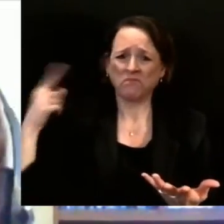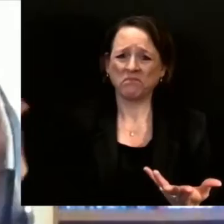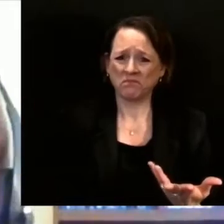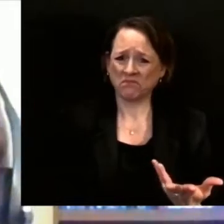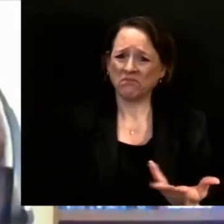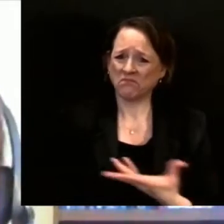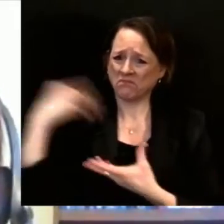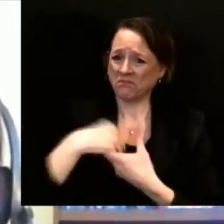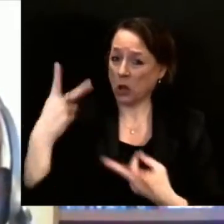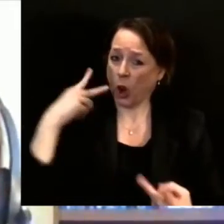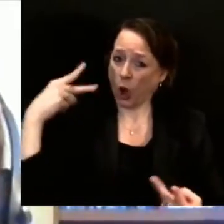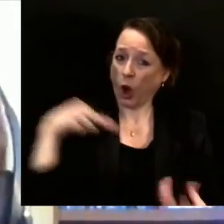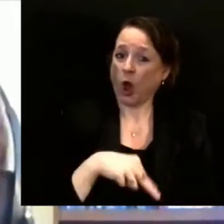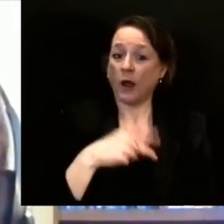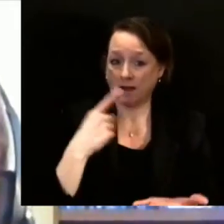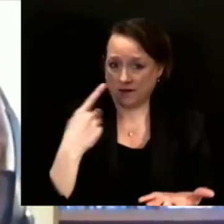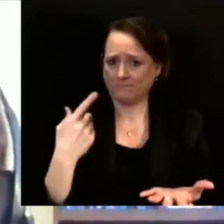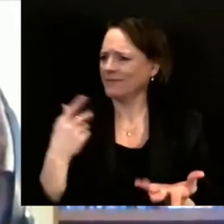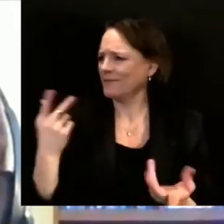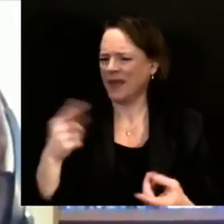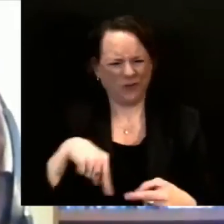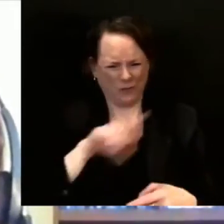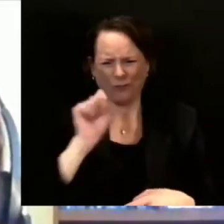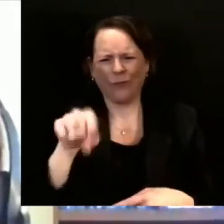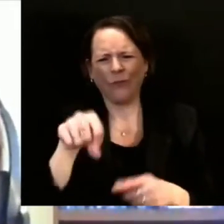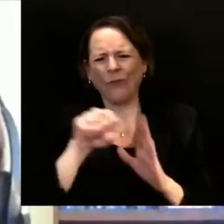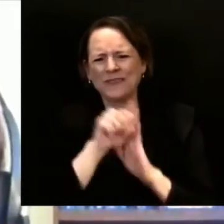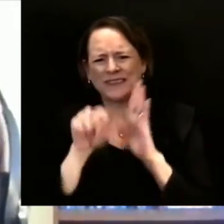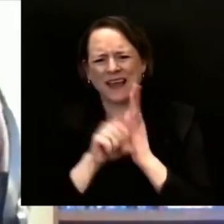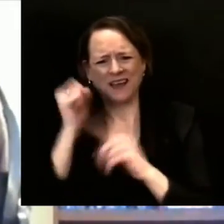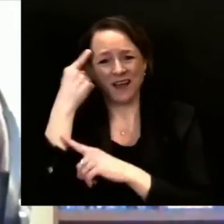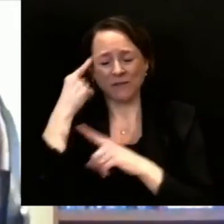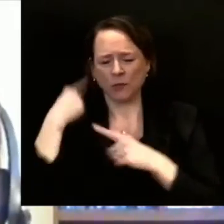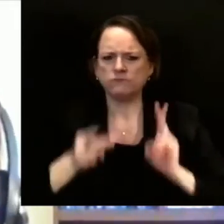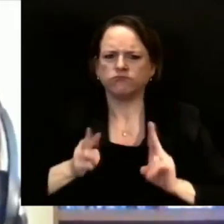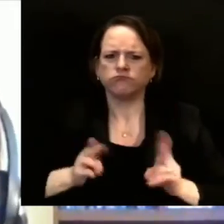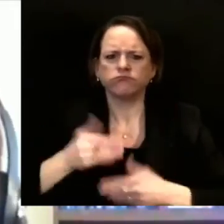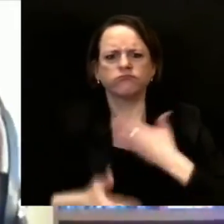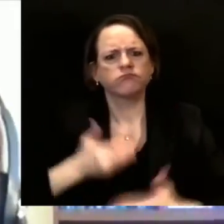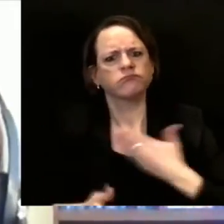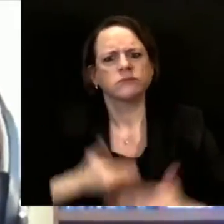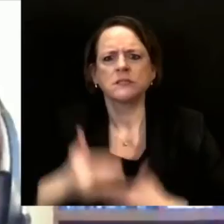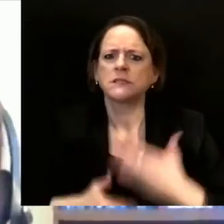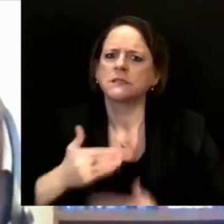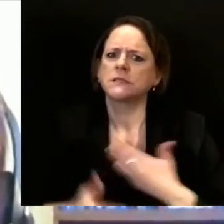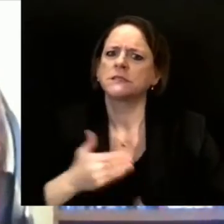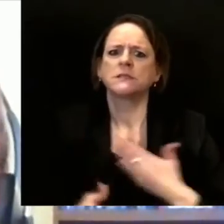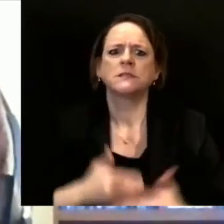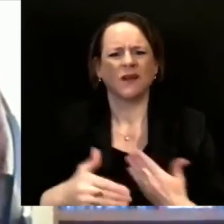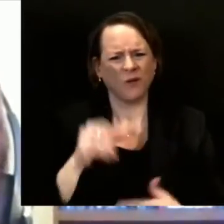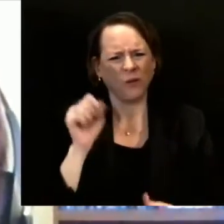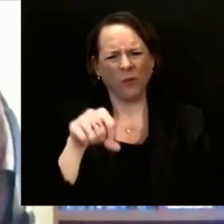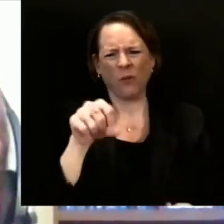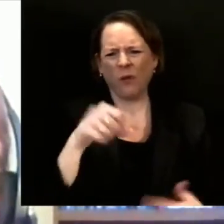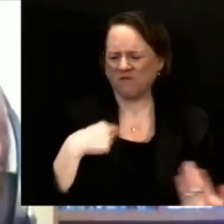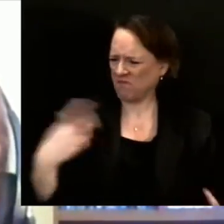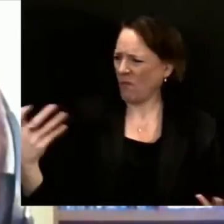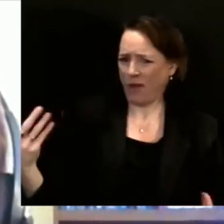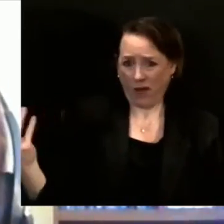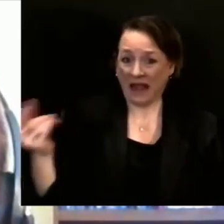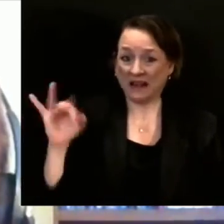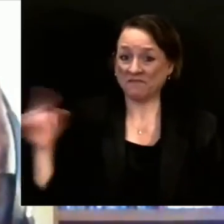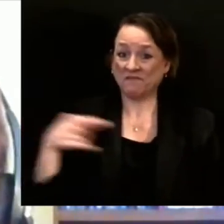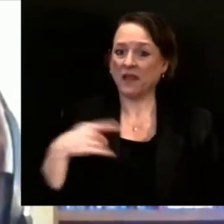and in our vaccinating entities across the state. In terms of opening up vaccine to everyone by mid